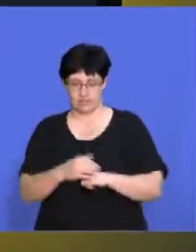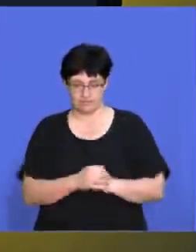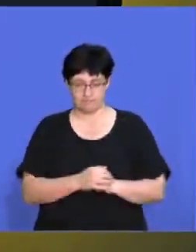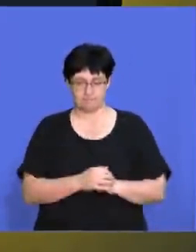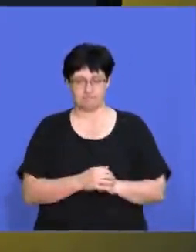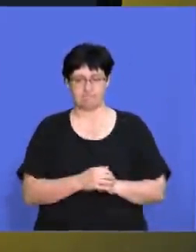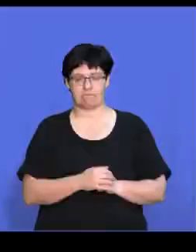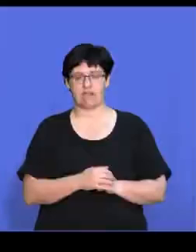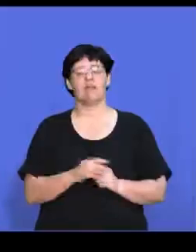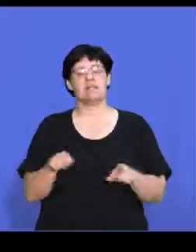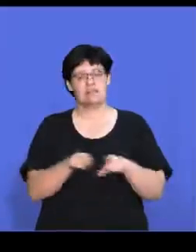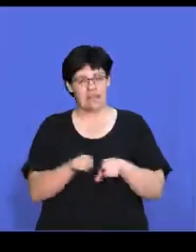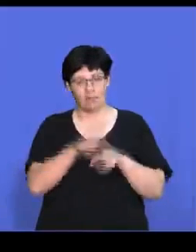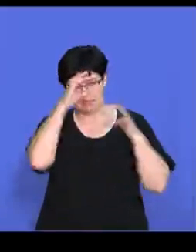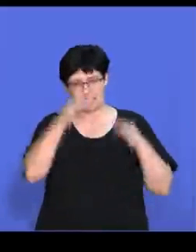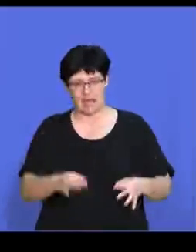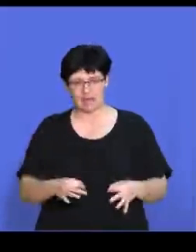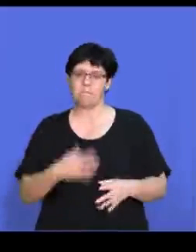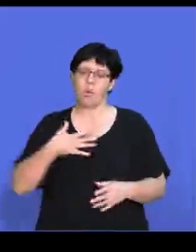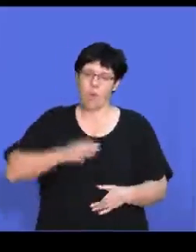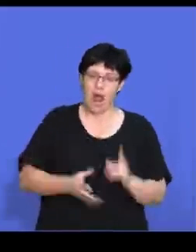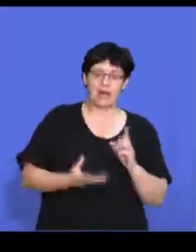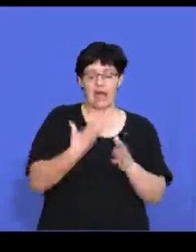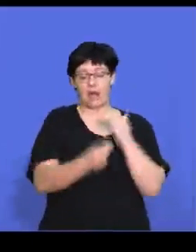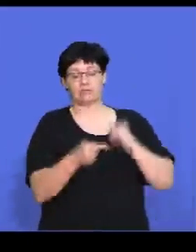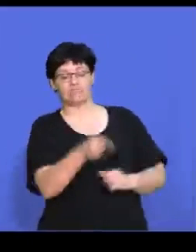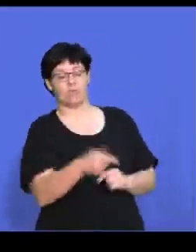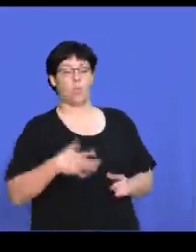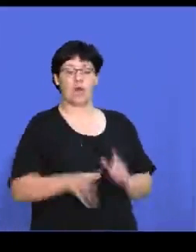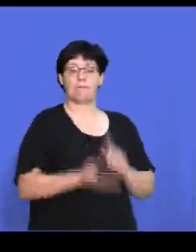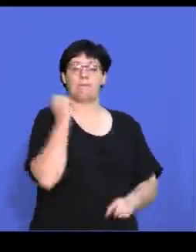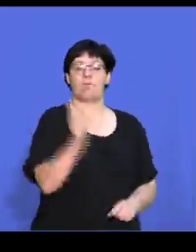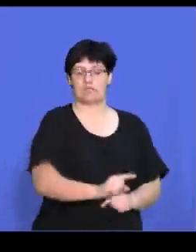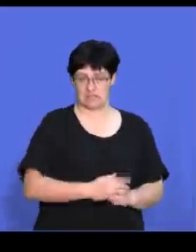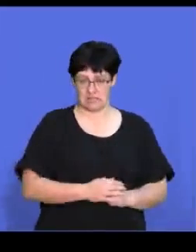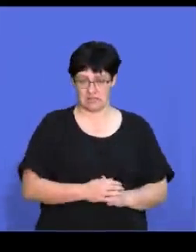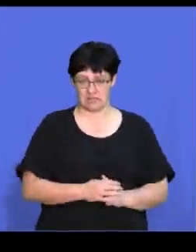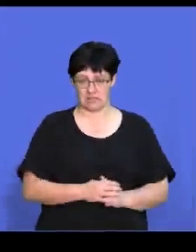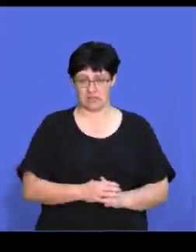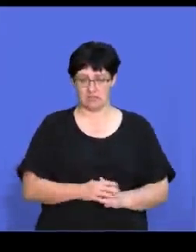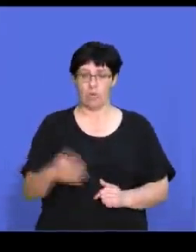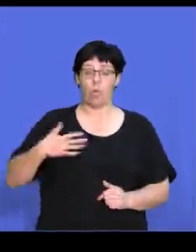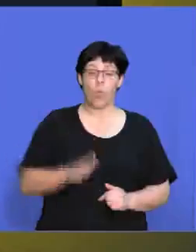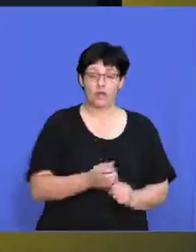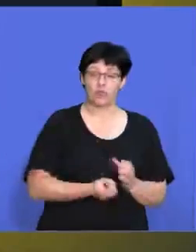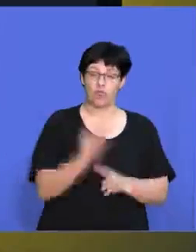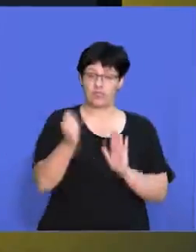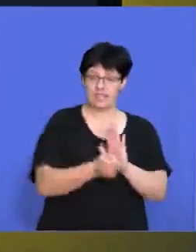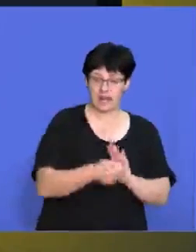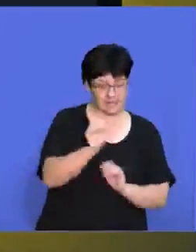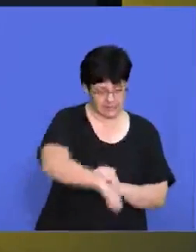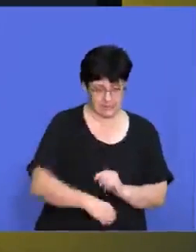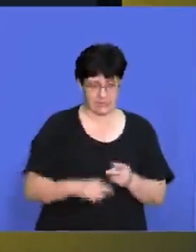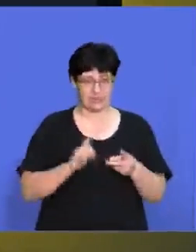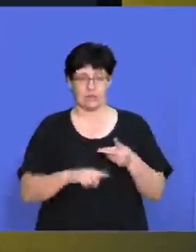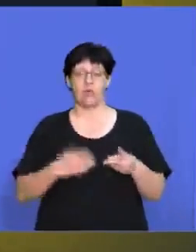strategies. Then we need to decide on the desired outcome. So what is it that we want, right? Do we want to grow